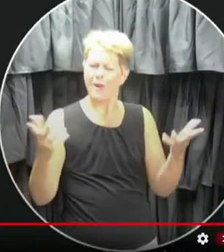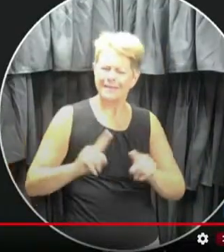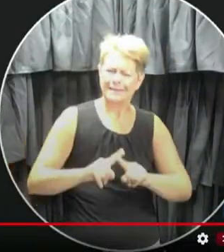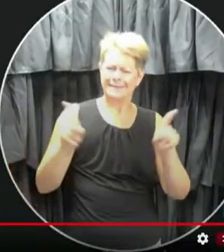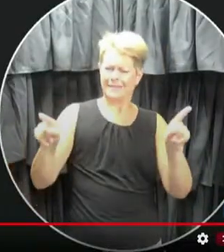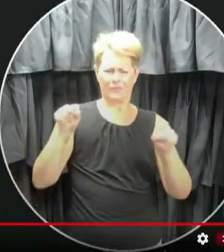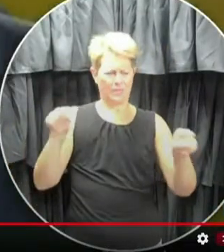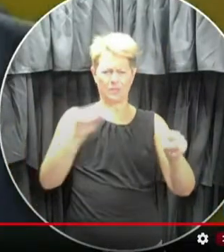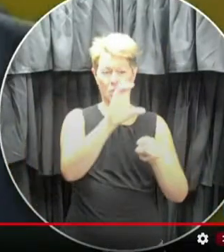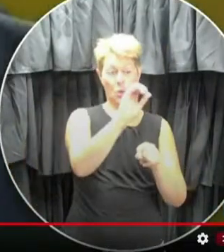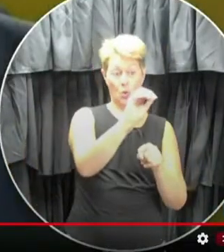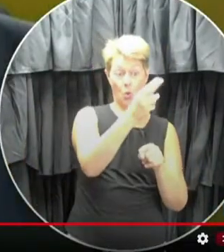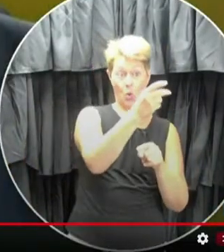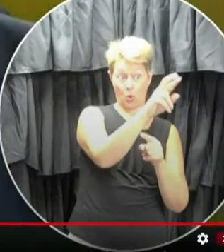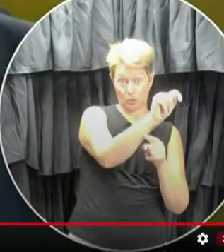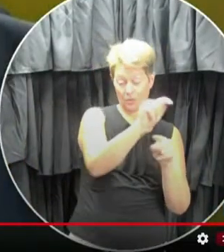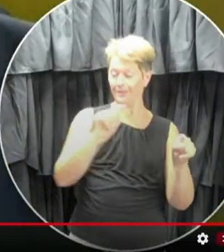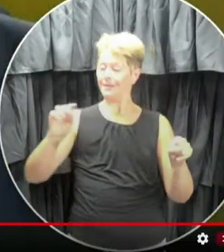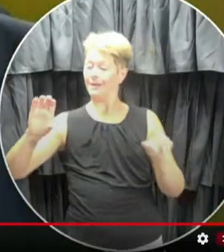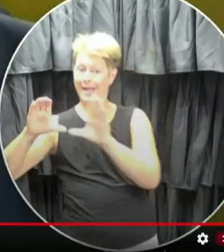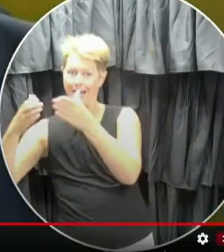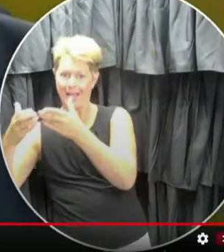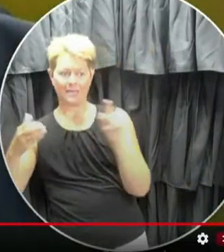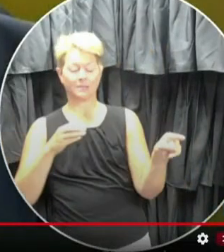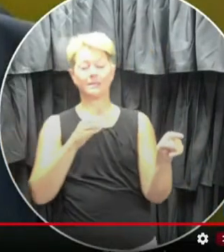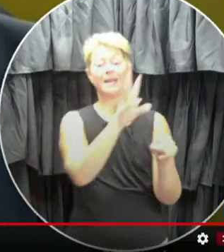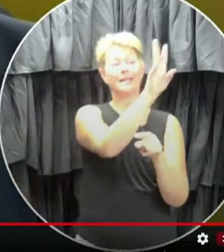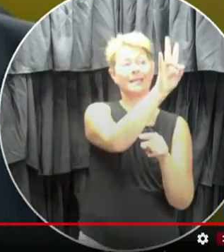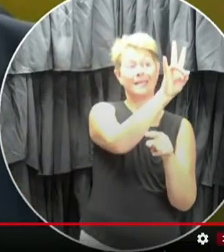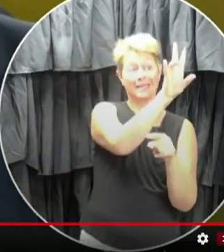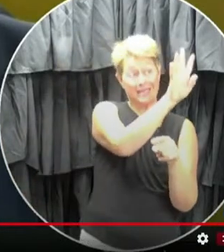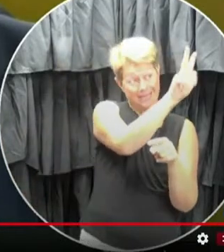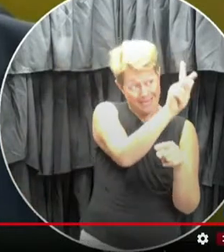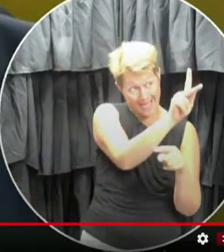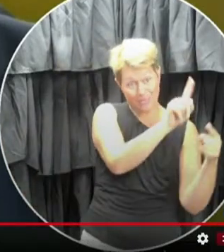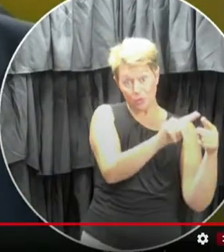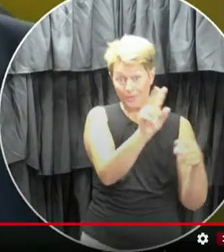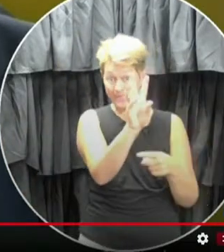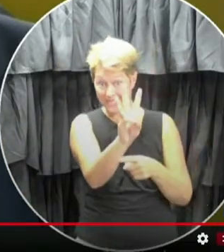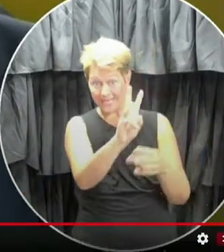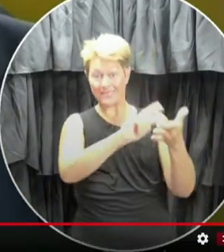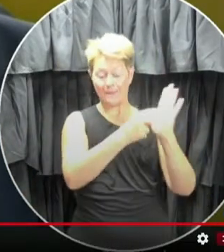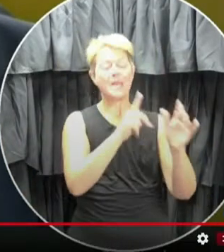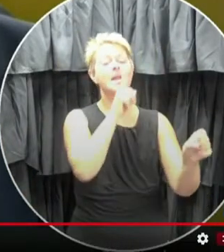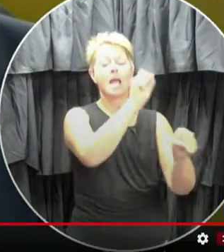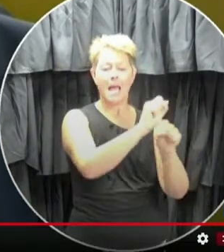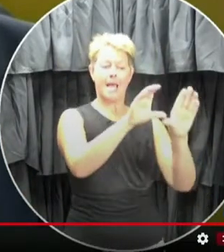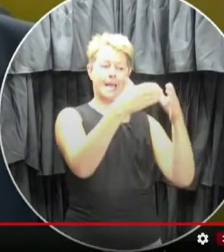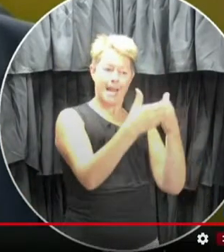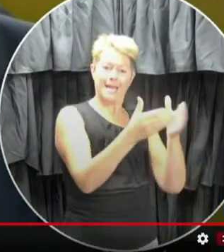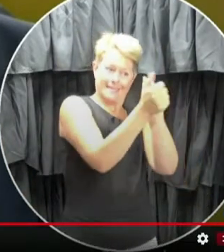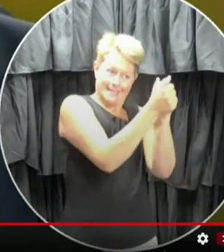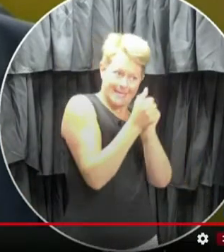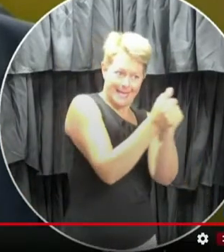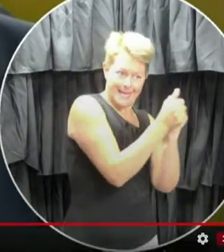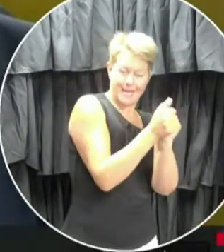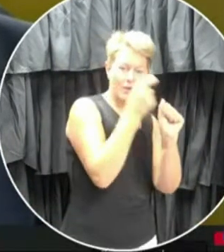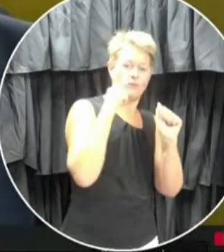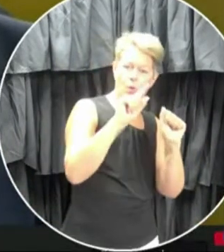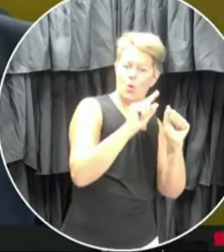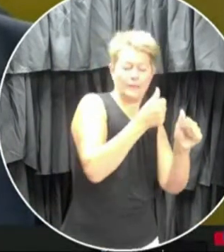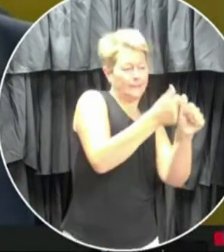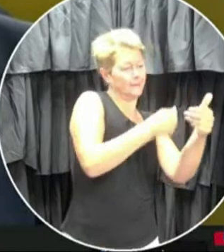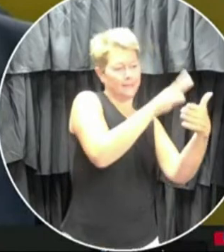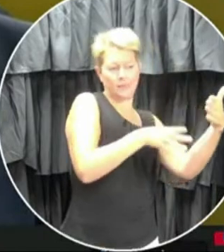class? So in K-6, generally a cohort does equate to a class. They are together for their scheduling and just about every